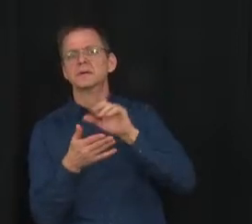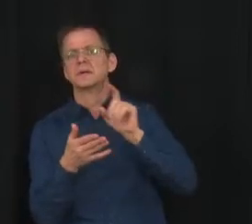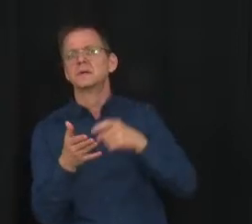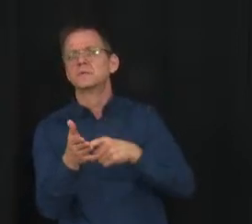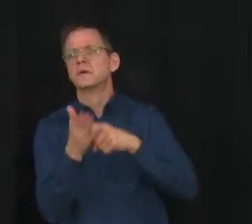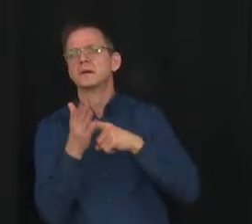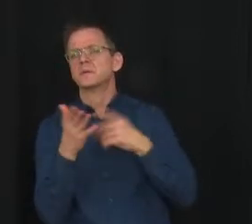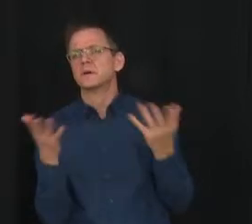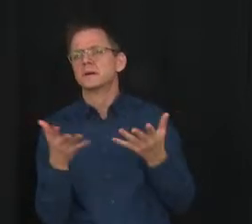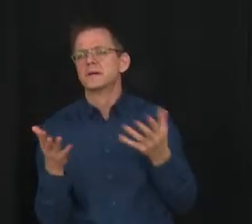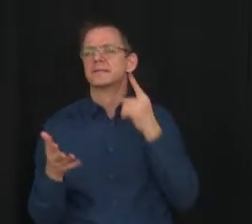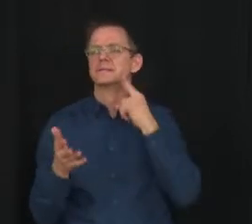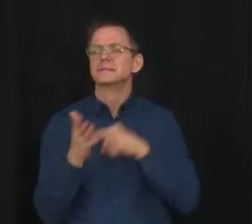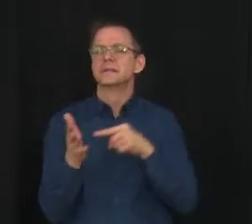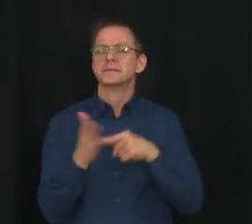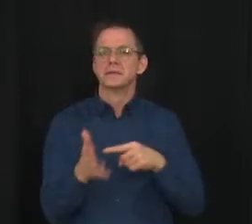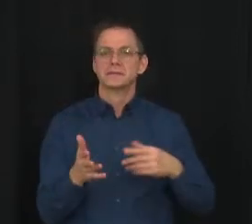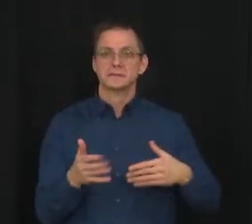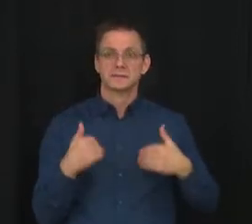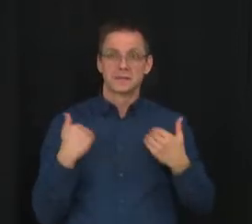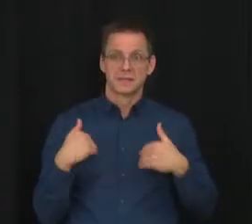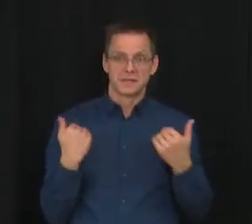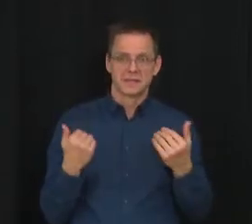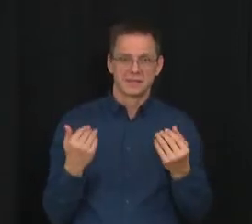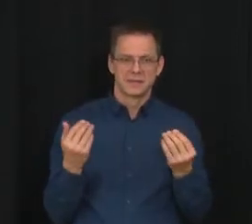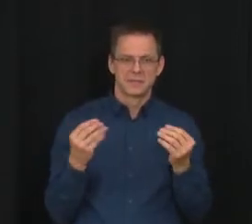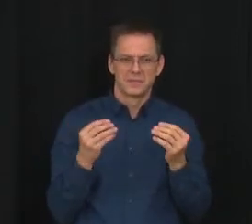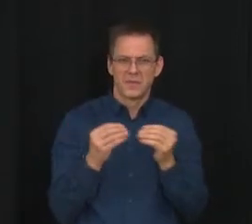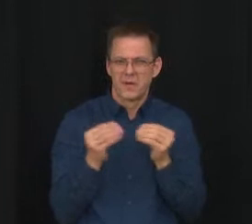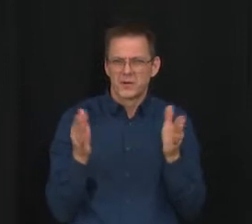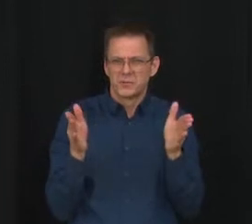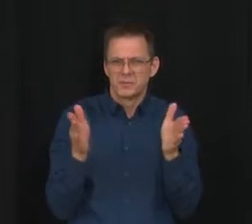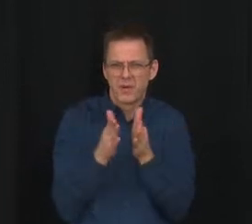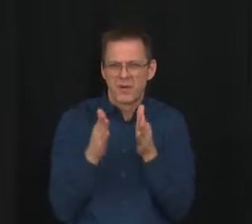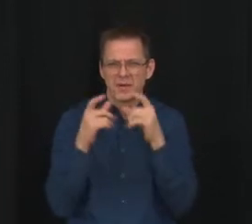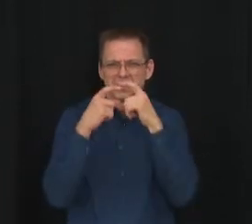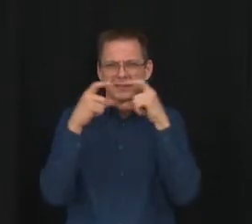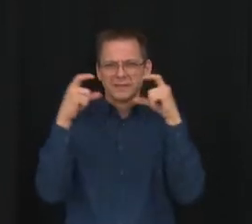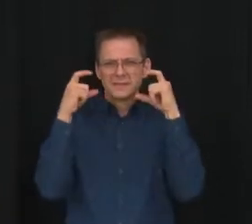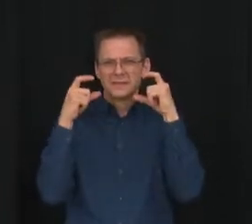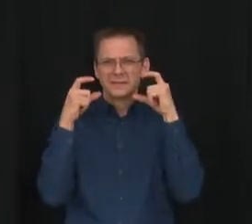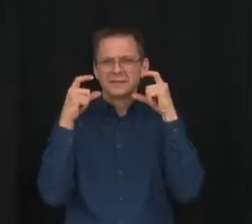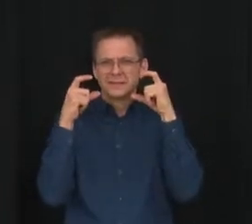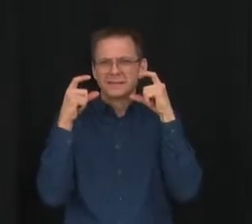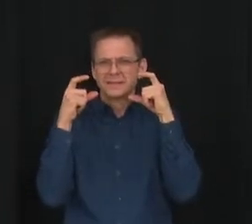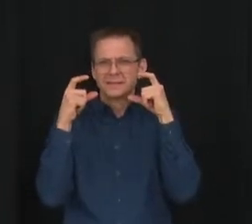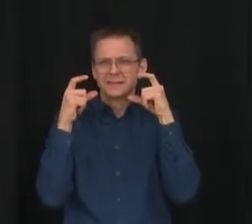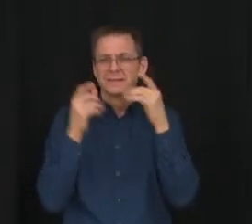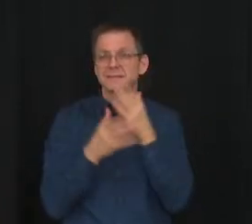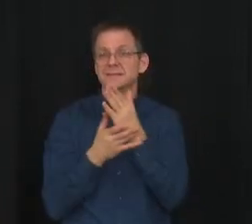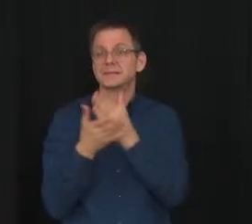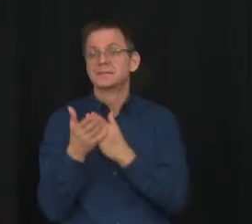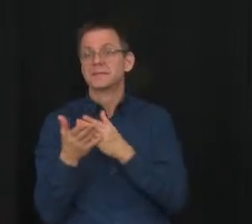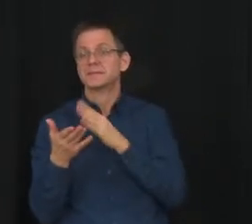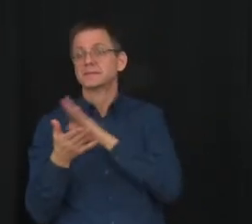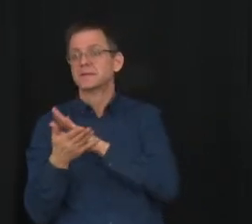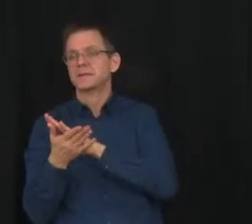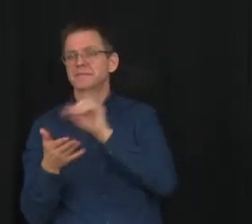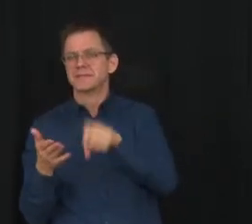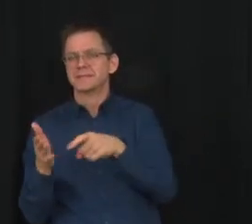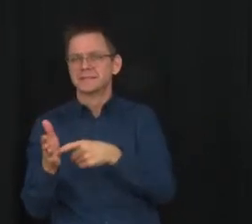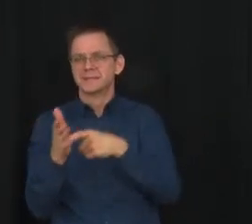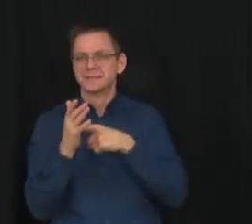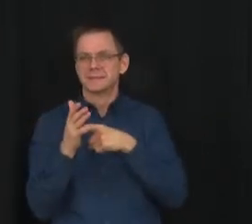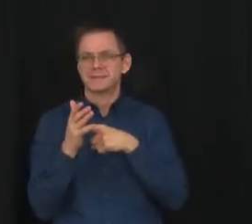students as well as adult-sized masks. And they have returned that information to us. We're